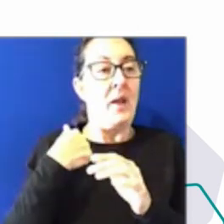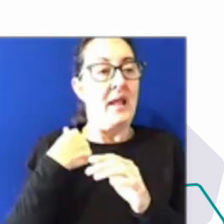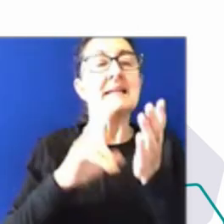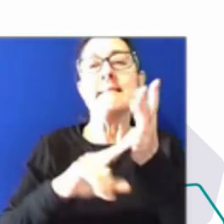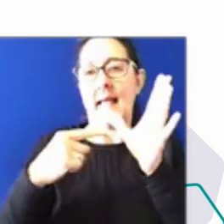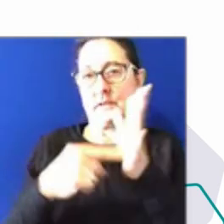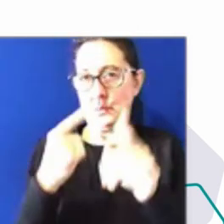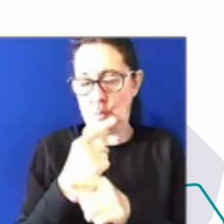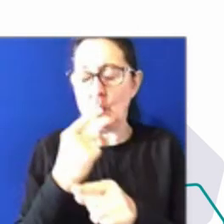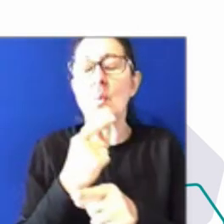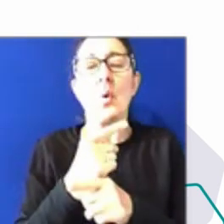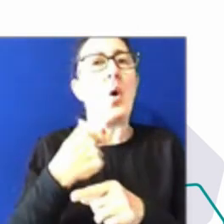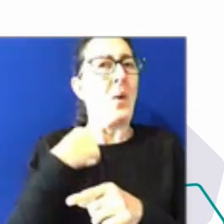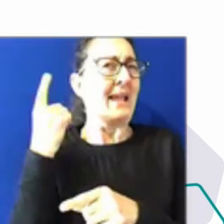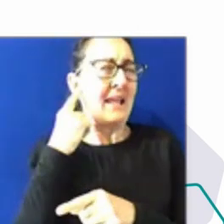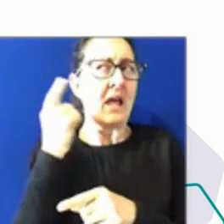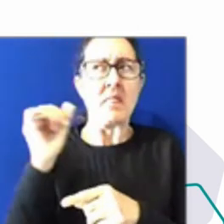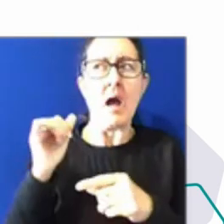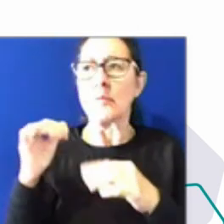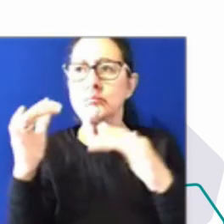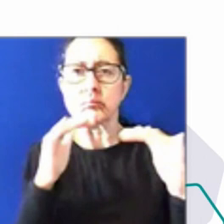or maybe even dip in and watch ourselves.